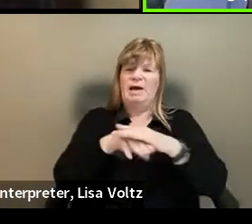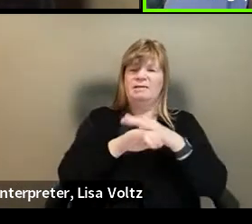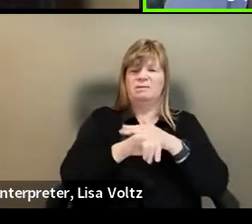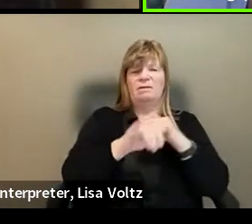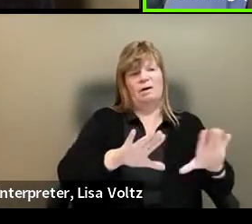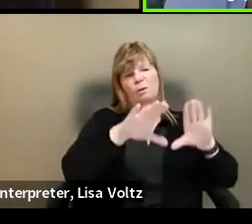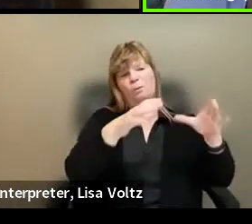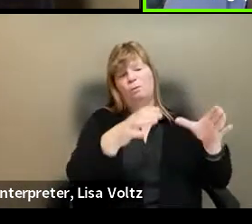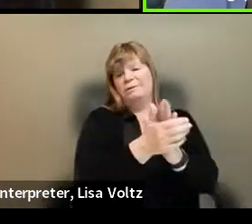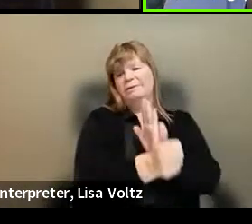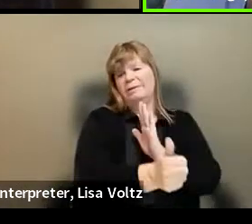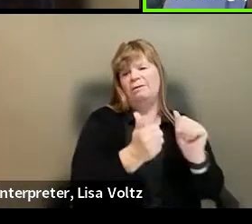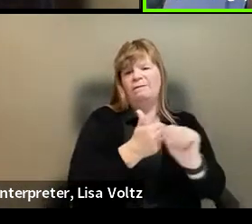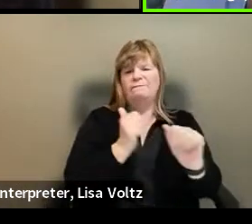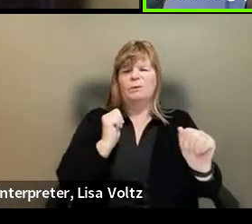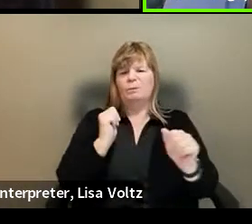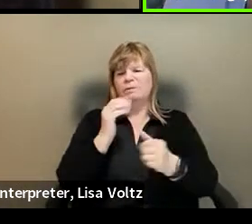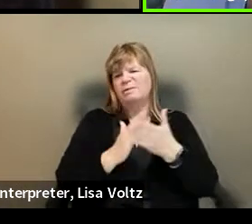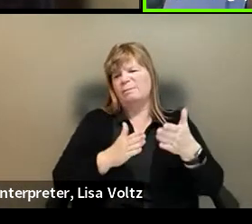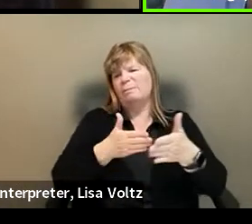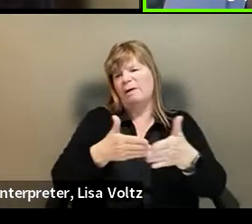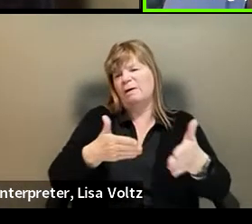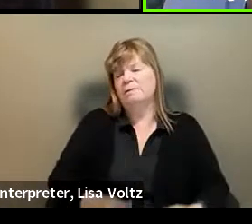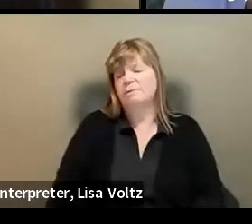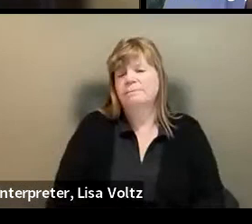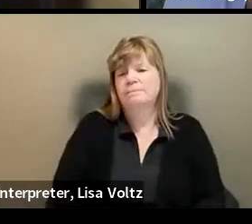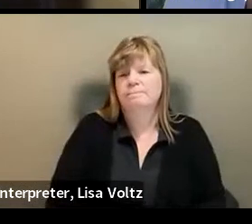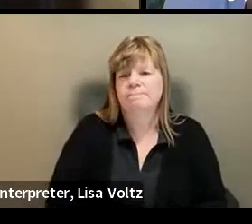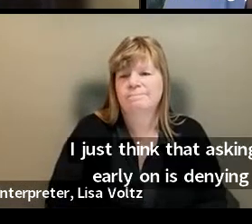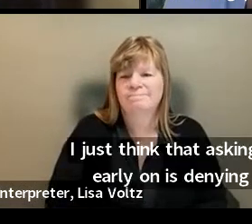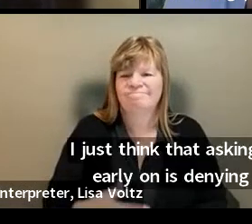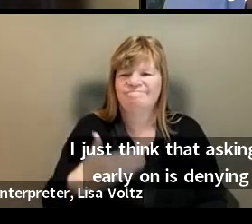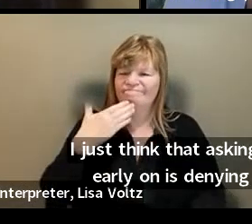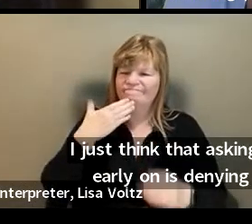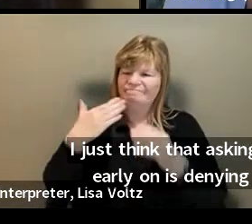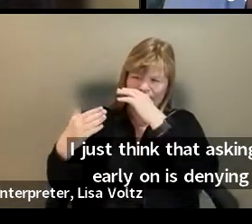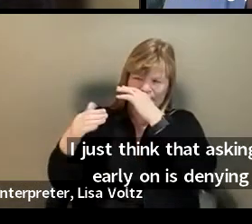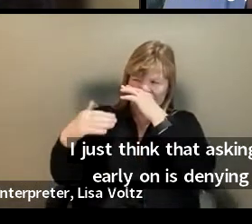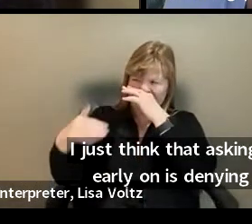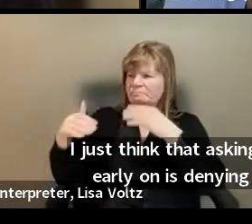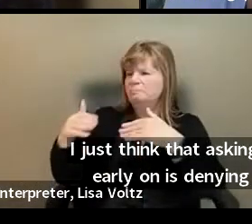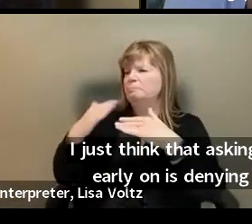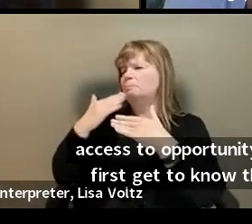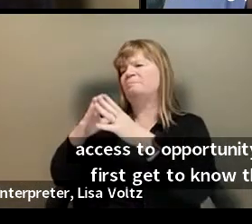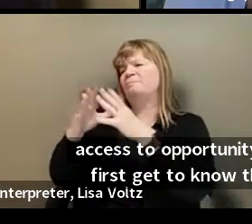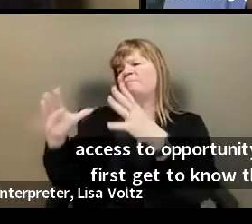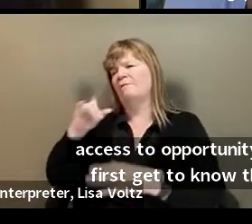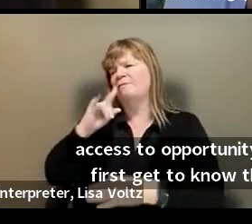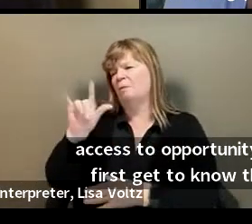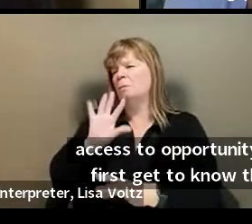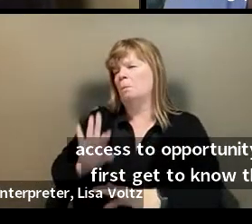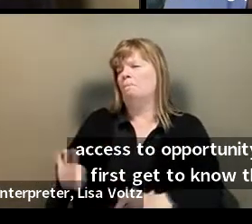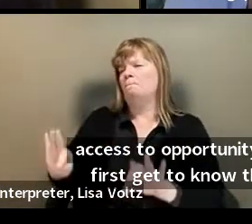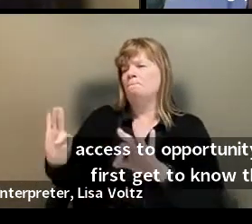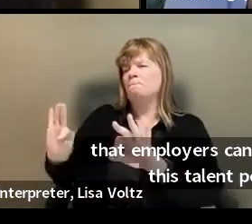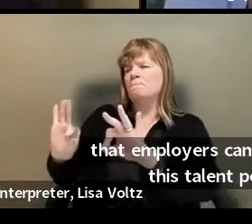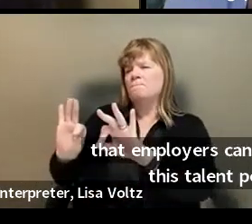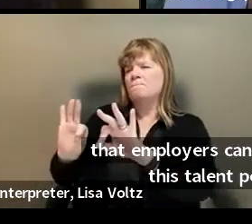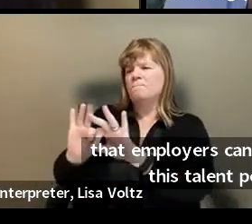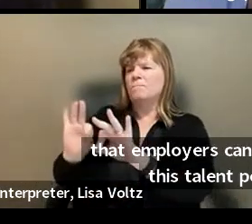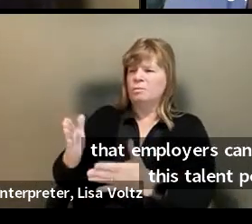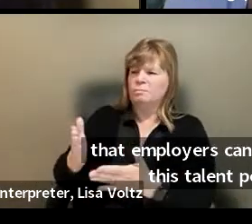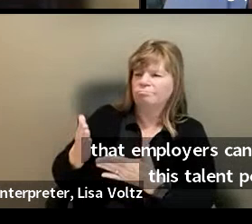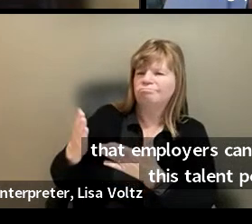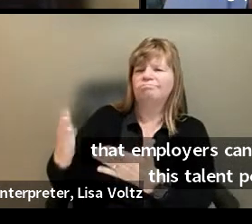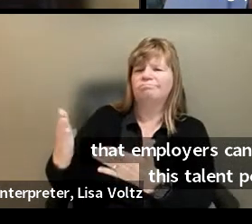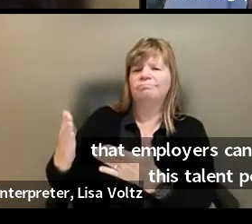pool and avoid some of the bias. Well, thank you so much, Teresa, for that really important, um, recommendation.